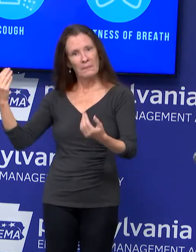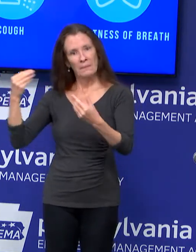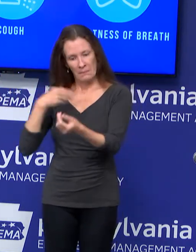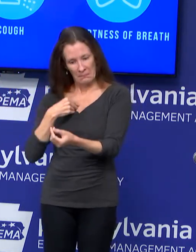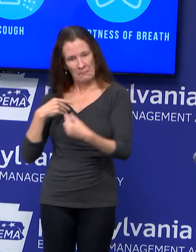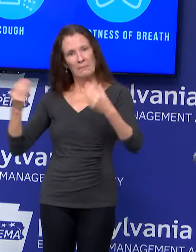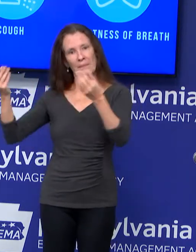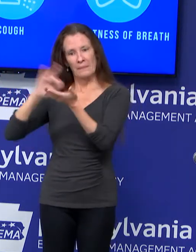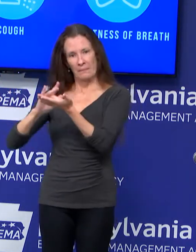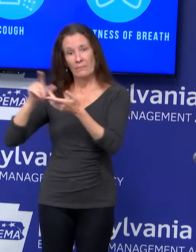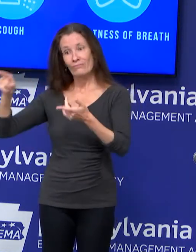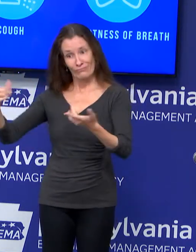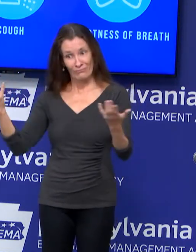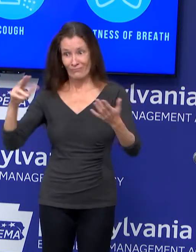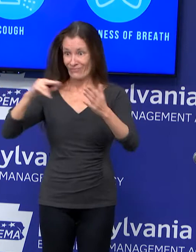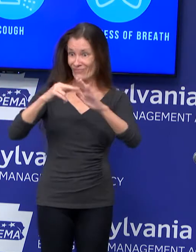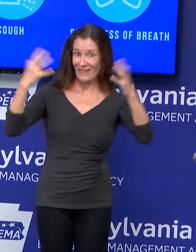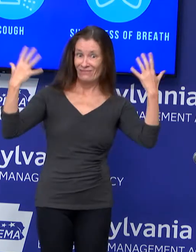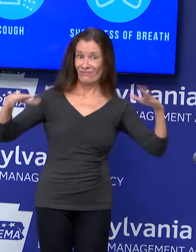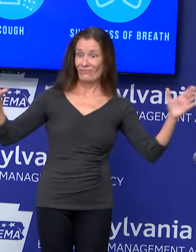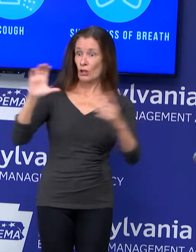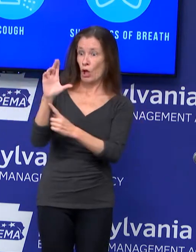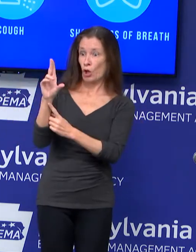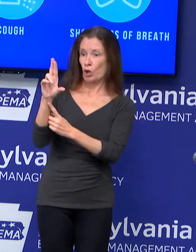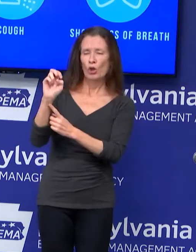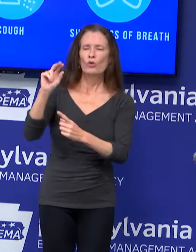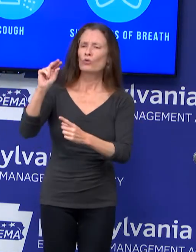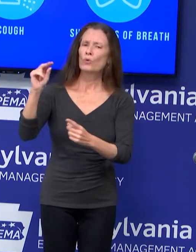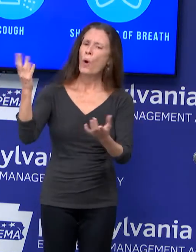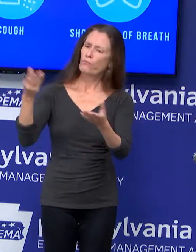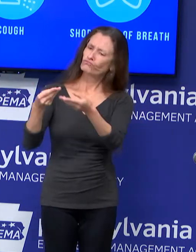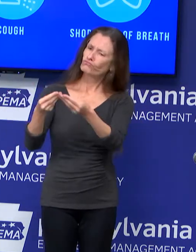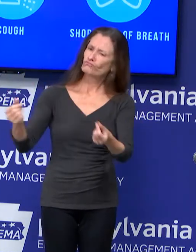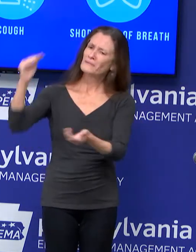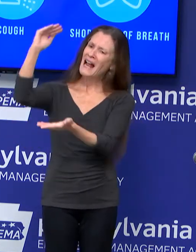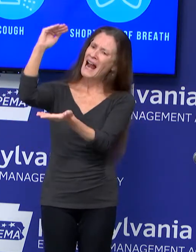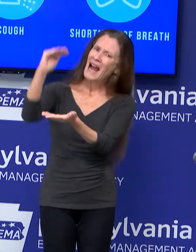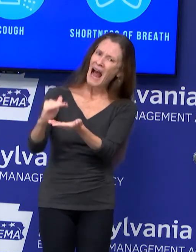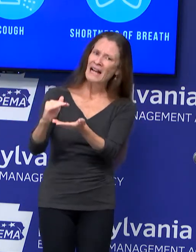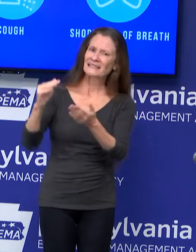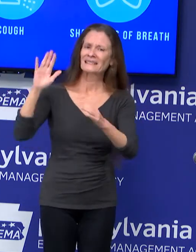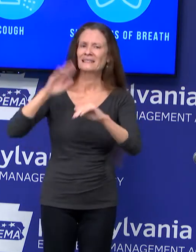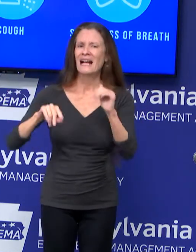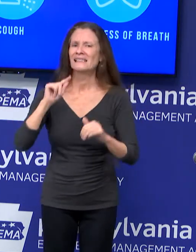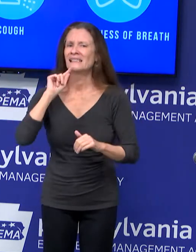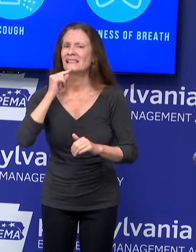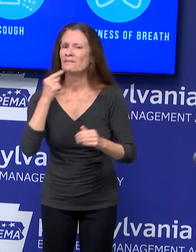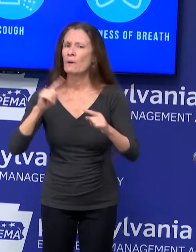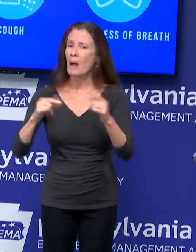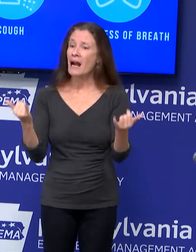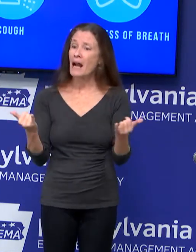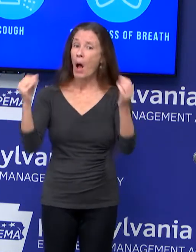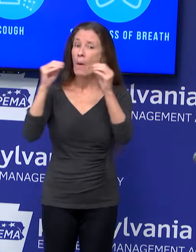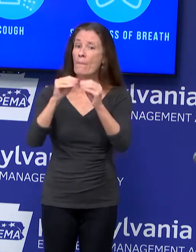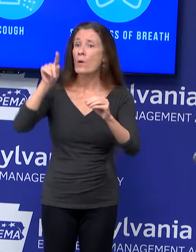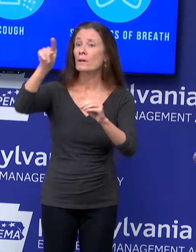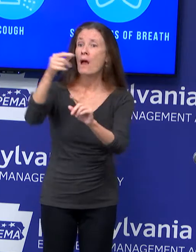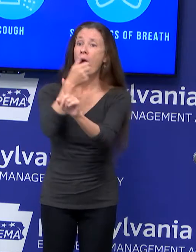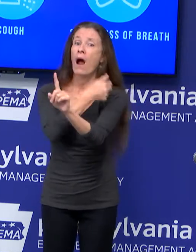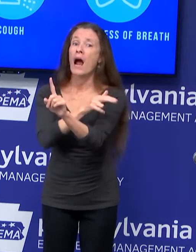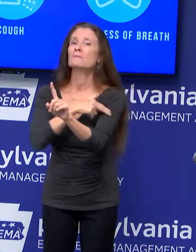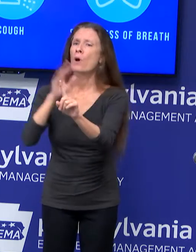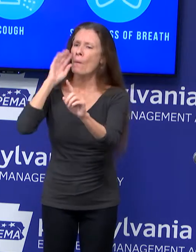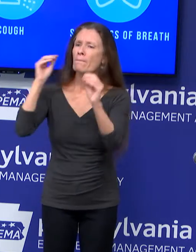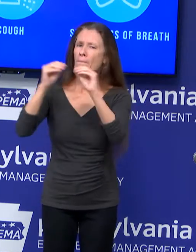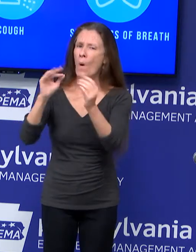increasing number of cases, you'll see increasing rates of hospitalizations, and we will see increasing number of deaths. Just look at the Midwest.